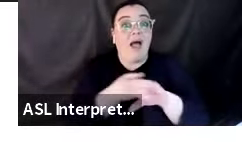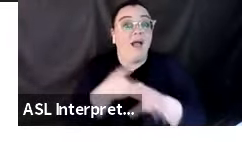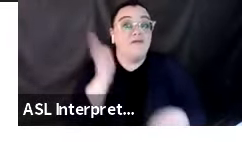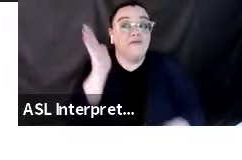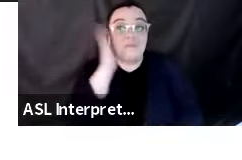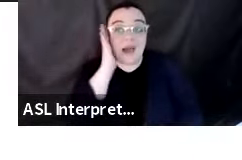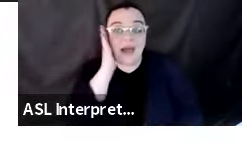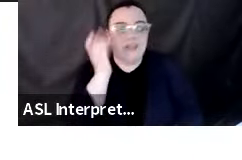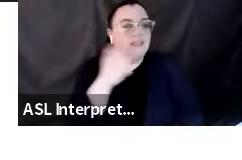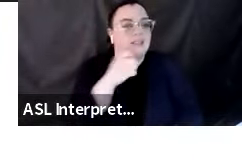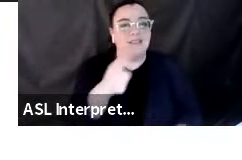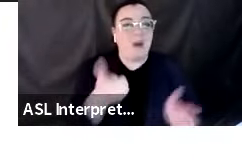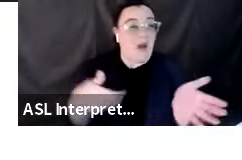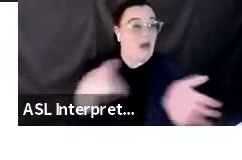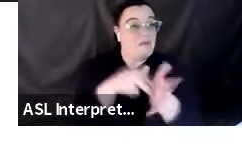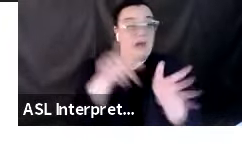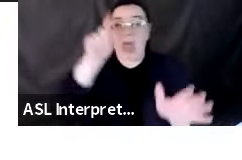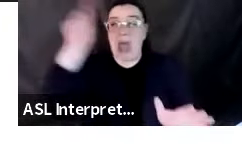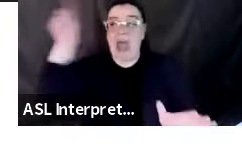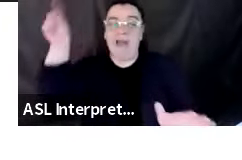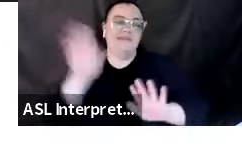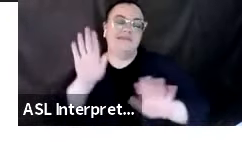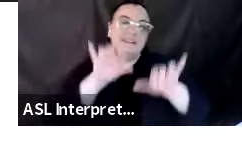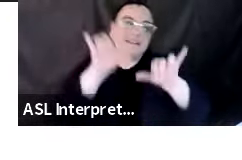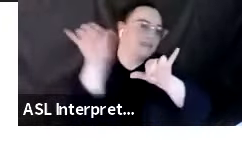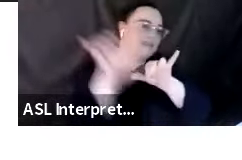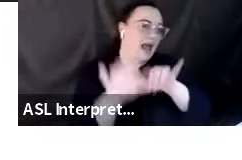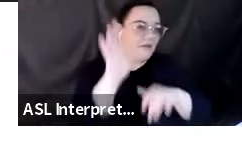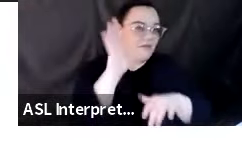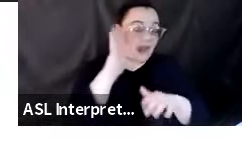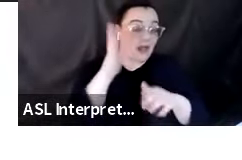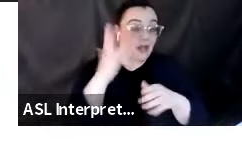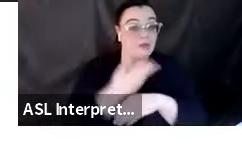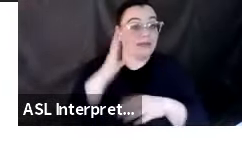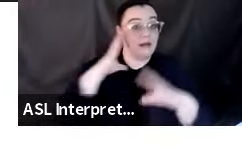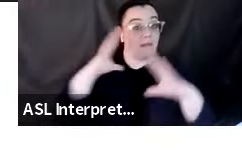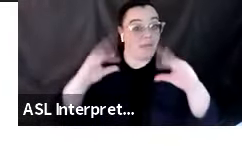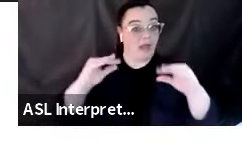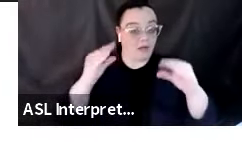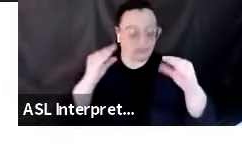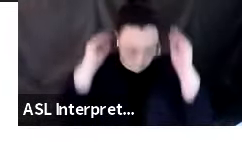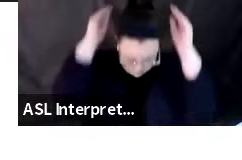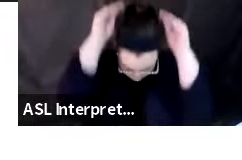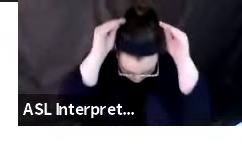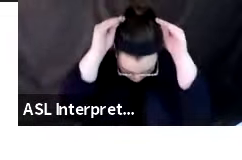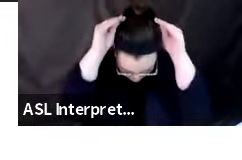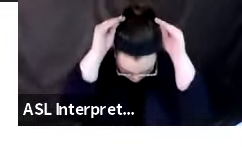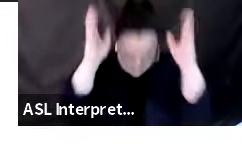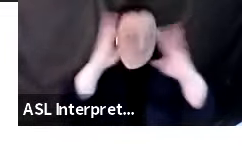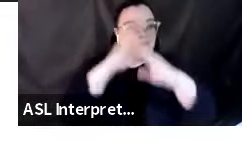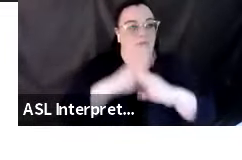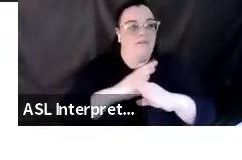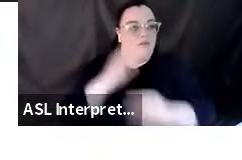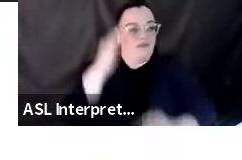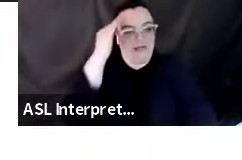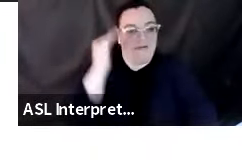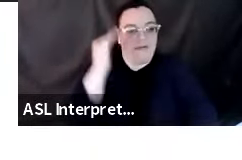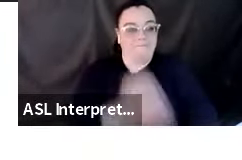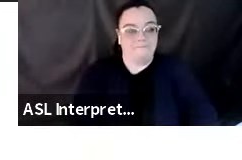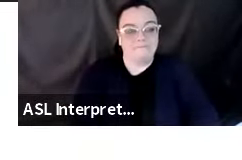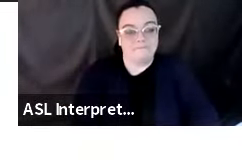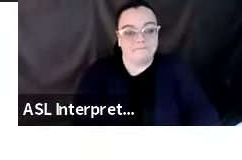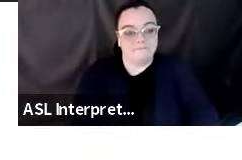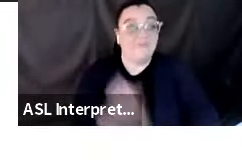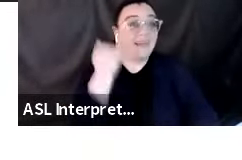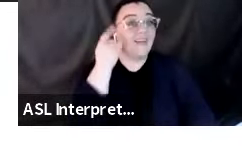somewhere else. Just stay in bed. Put a pillow over your head. Lay face down as kind of shown in this image here. If you're in a